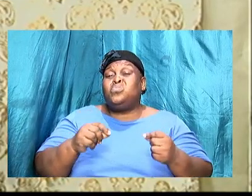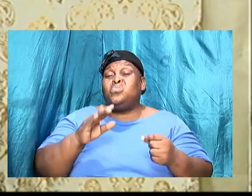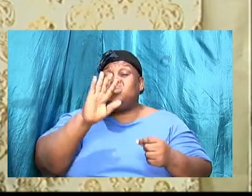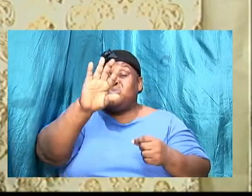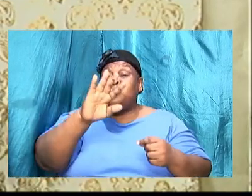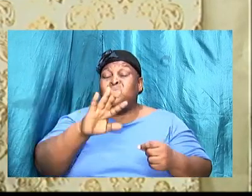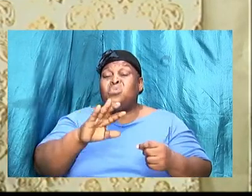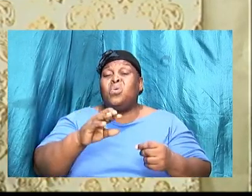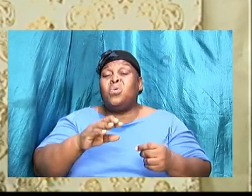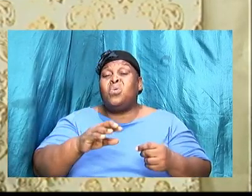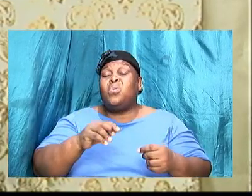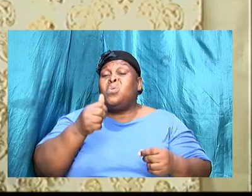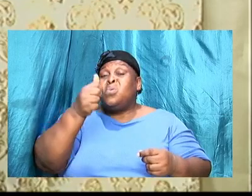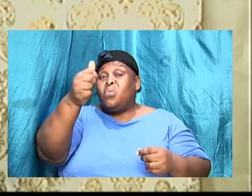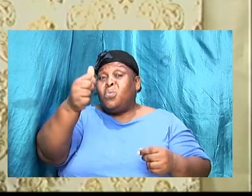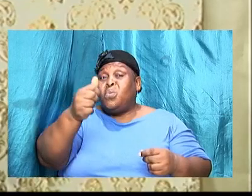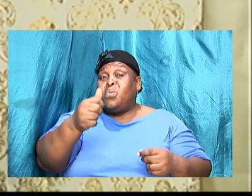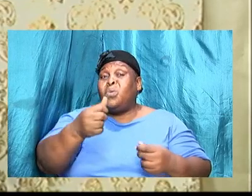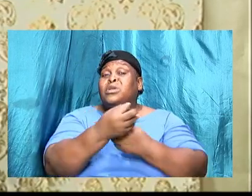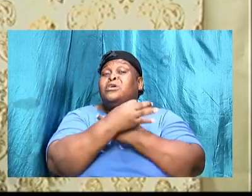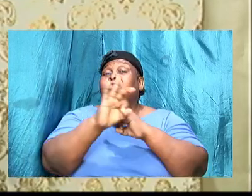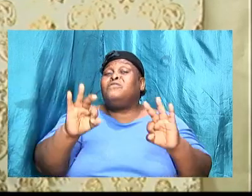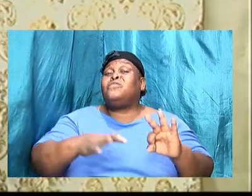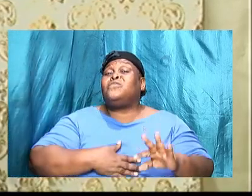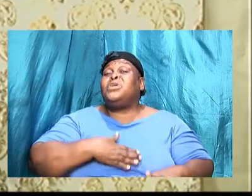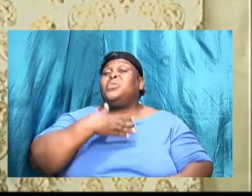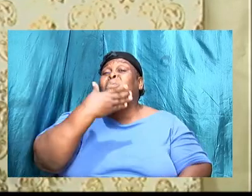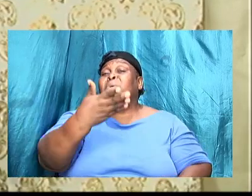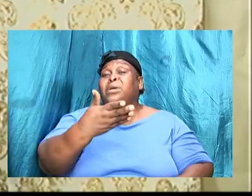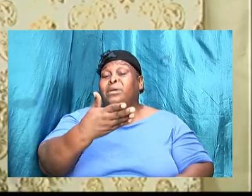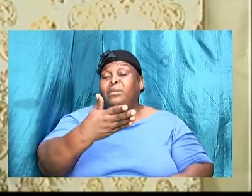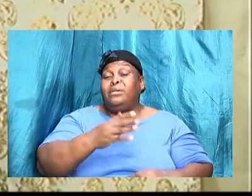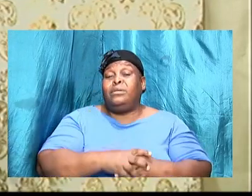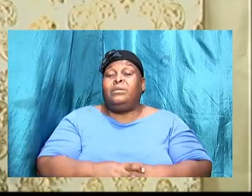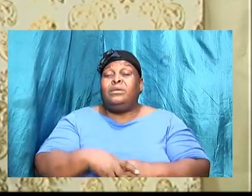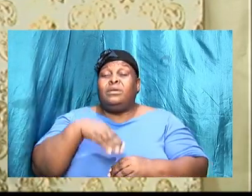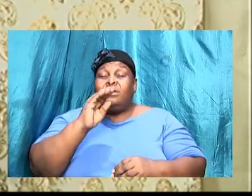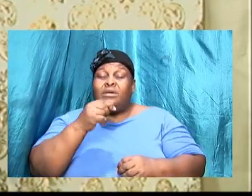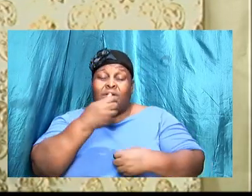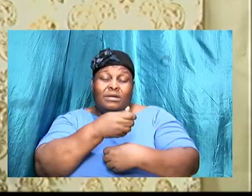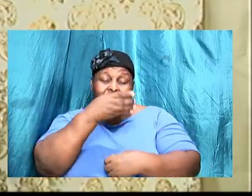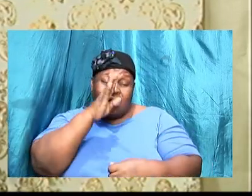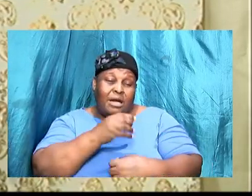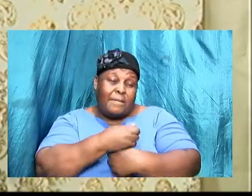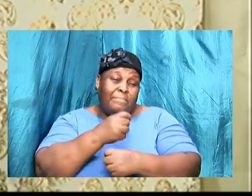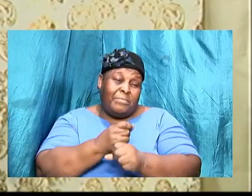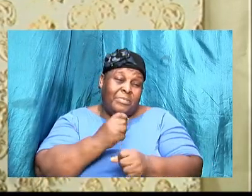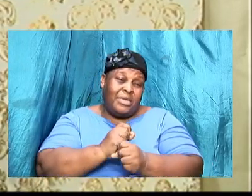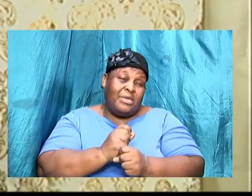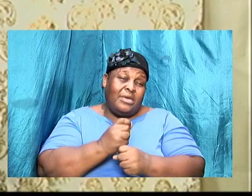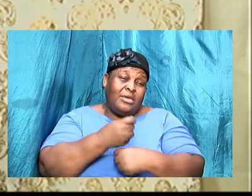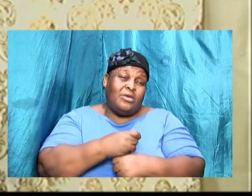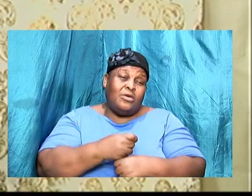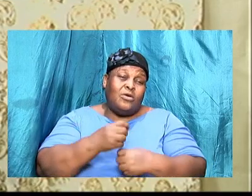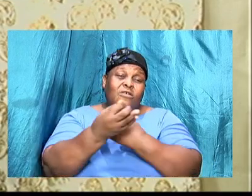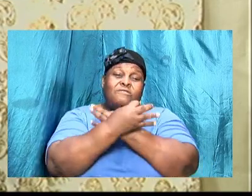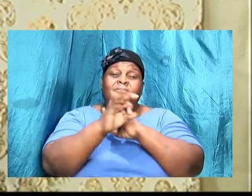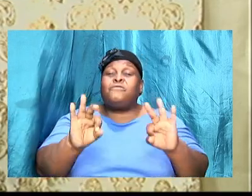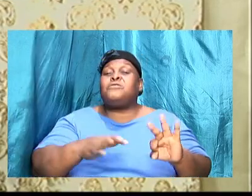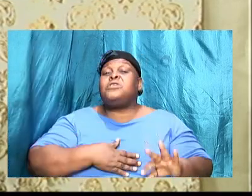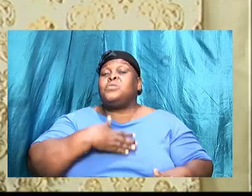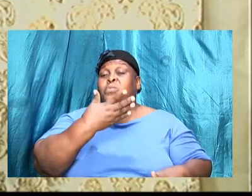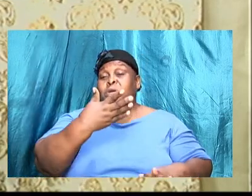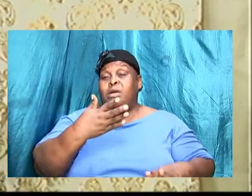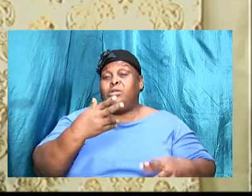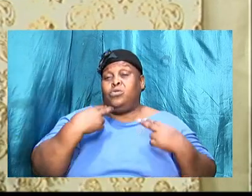of the Lord stops because he allows you as an individual to make your own decision. We